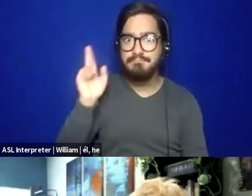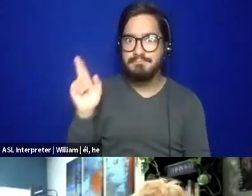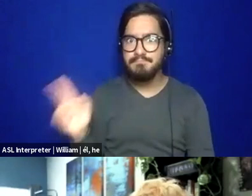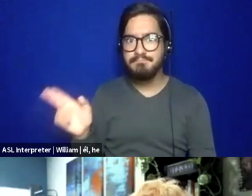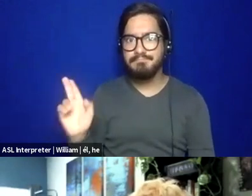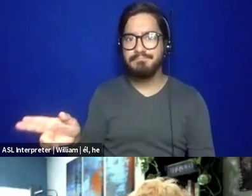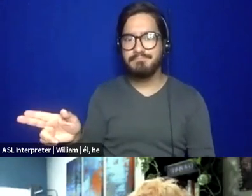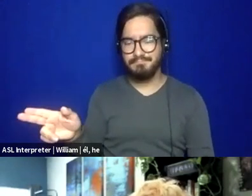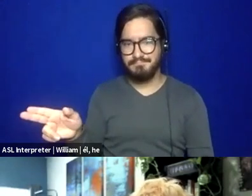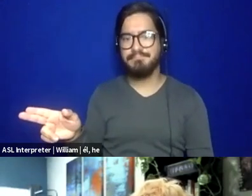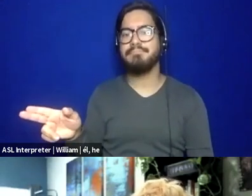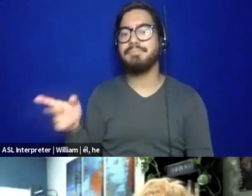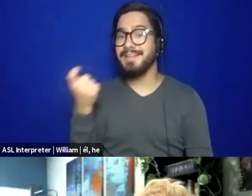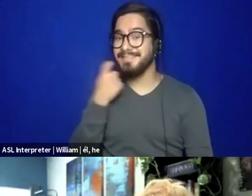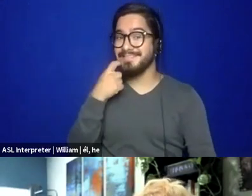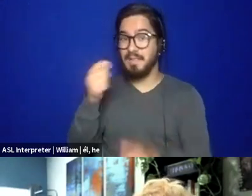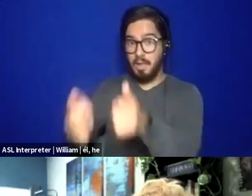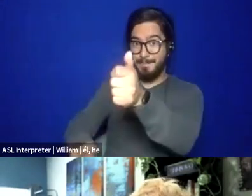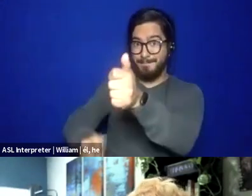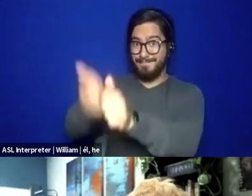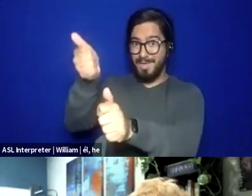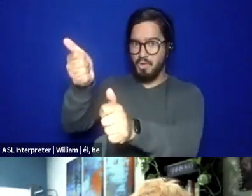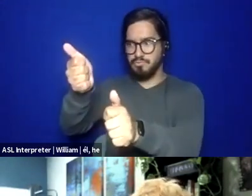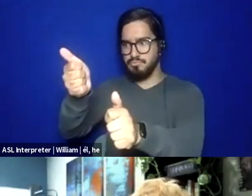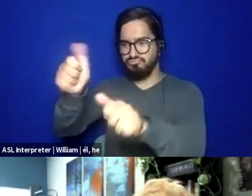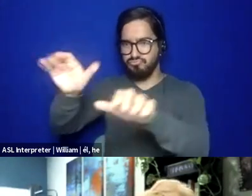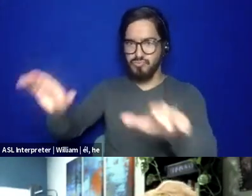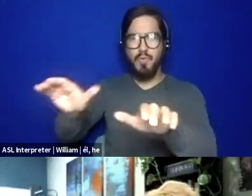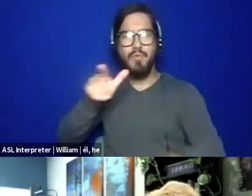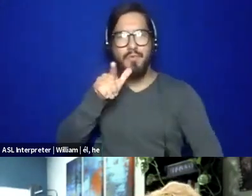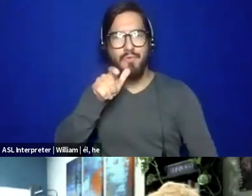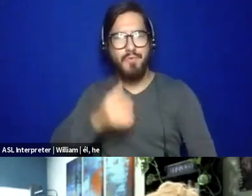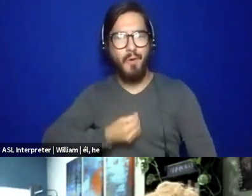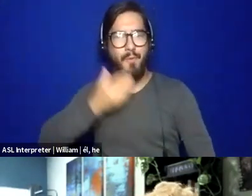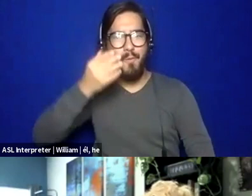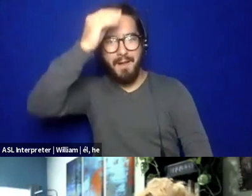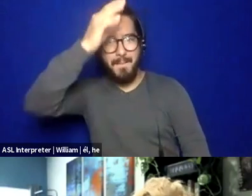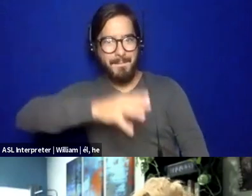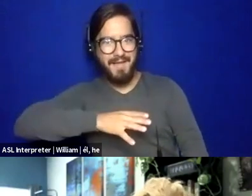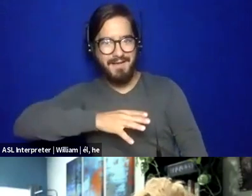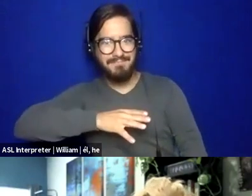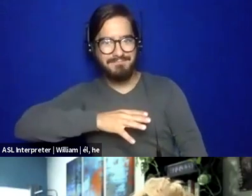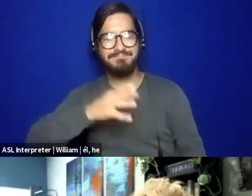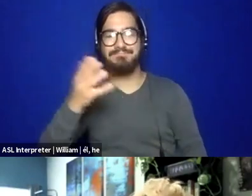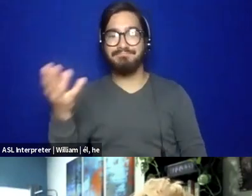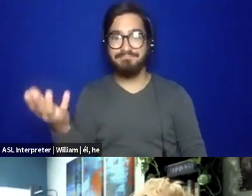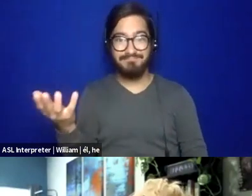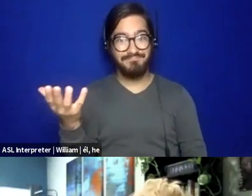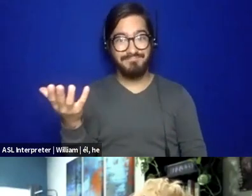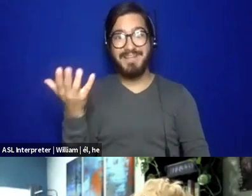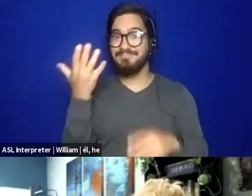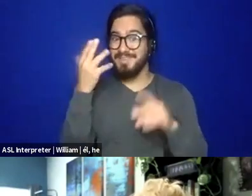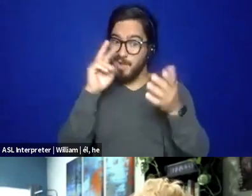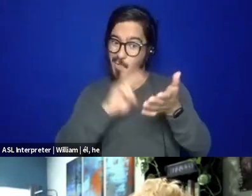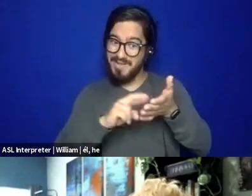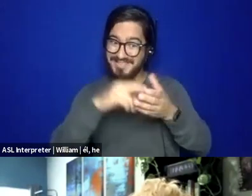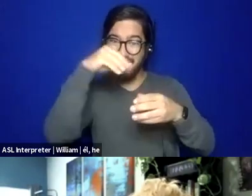recently, most of the practices are conducted by white people and mostly white males on populations that they are not a part of and